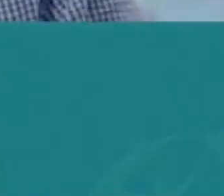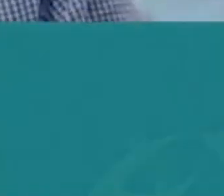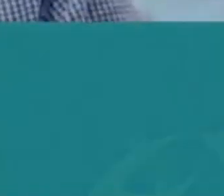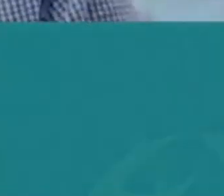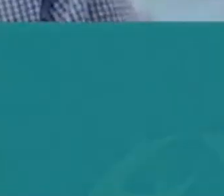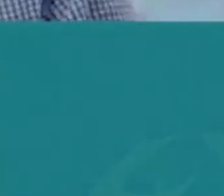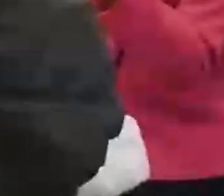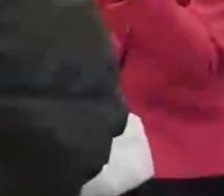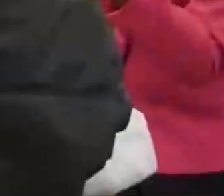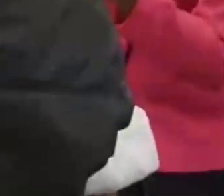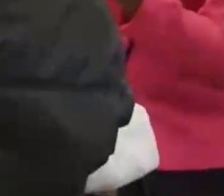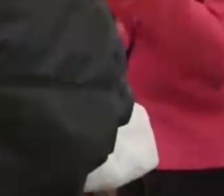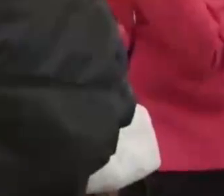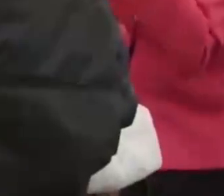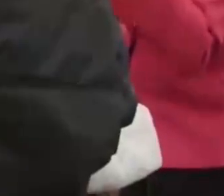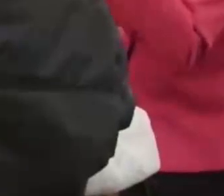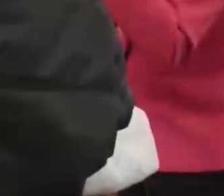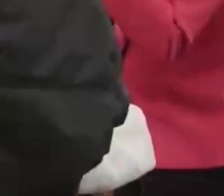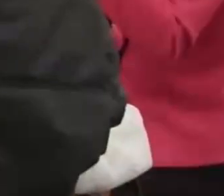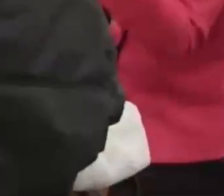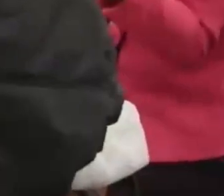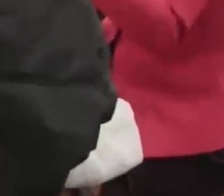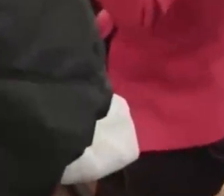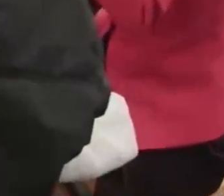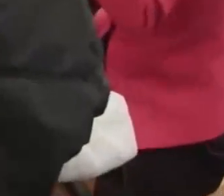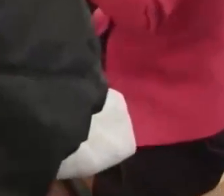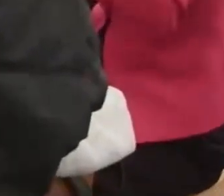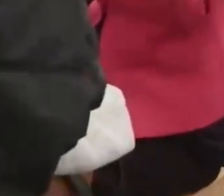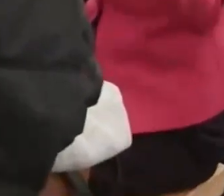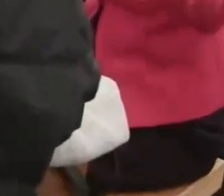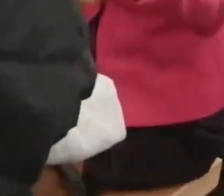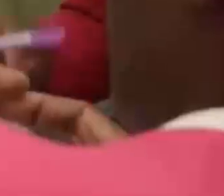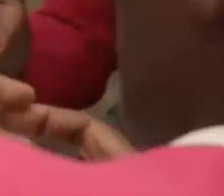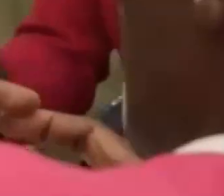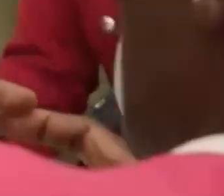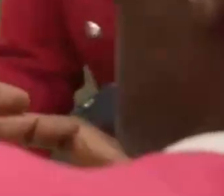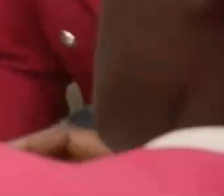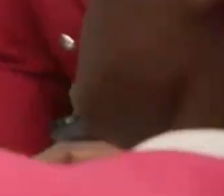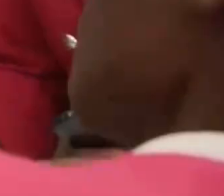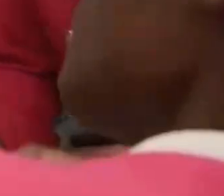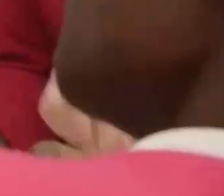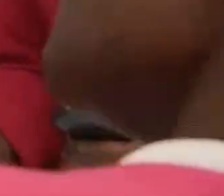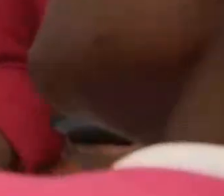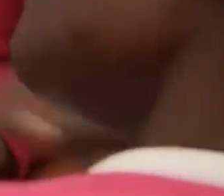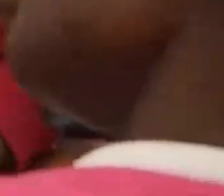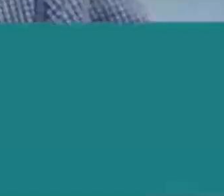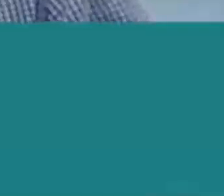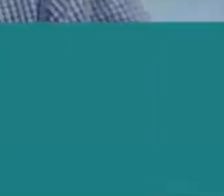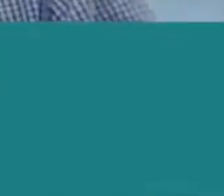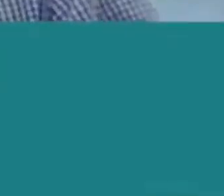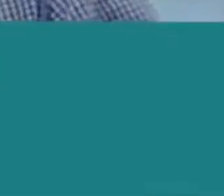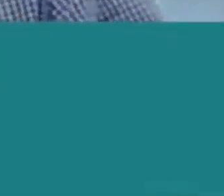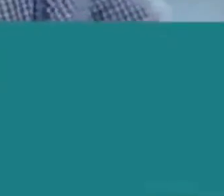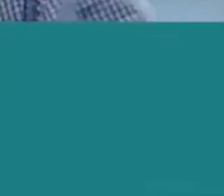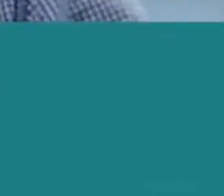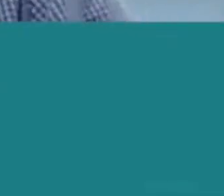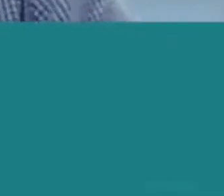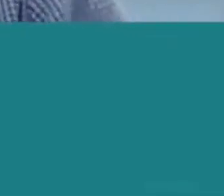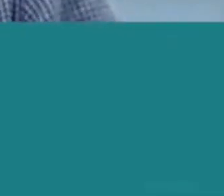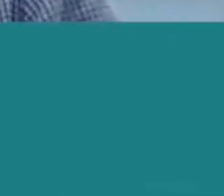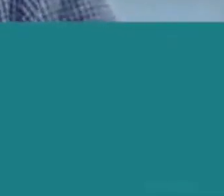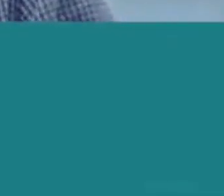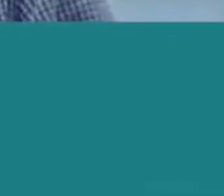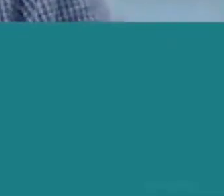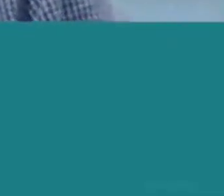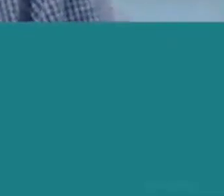without disabilities and even when they're active are twice as likely to be unemployed the consequence of